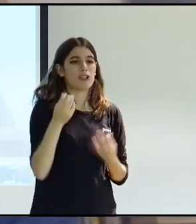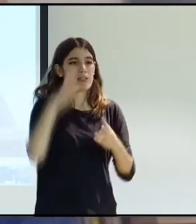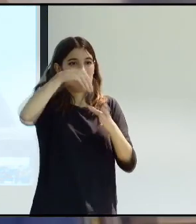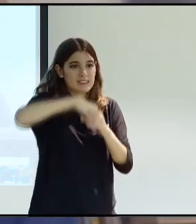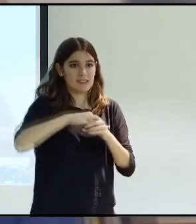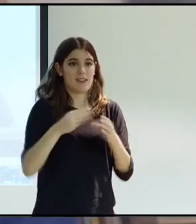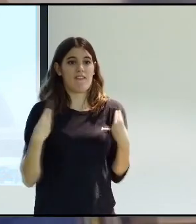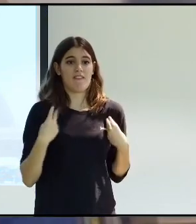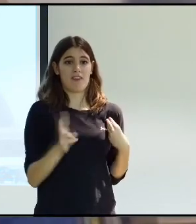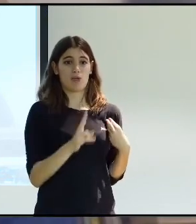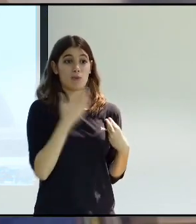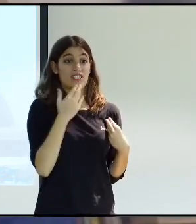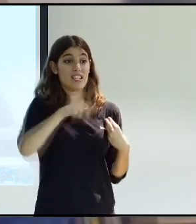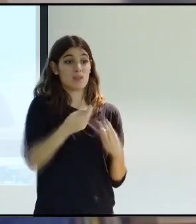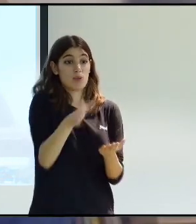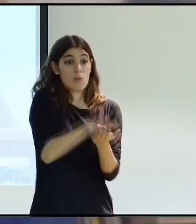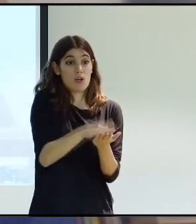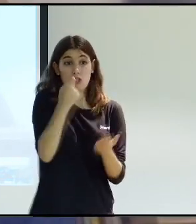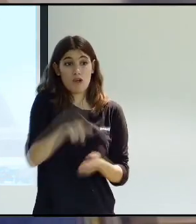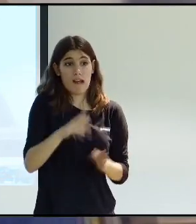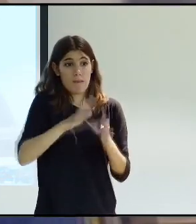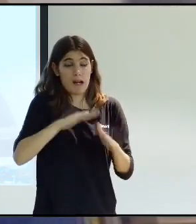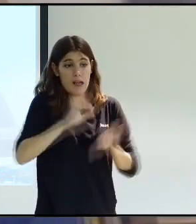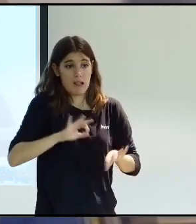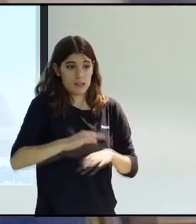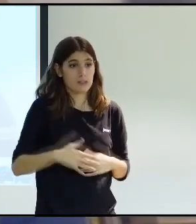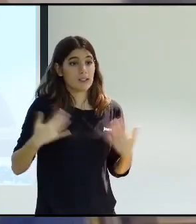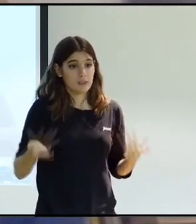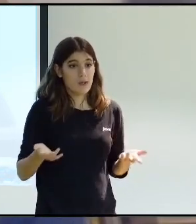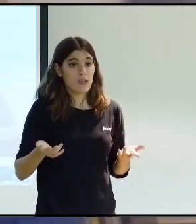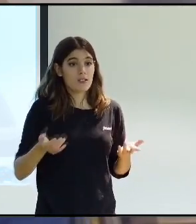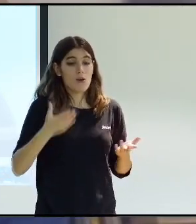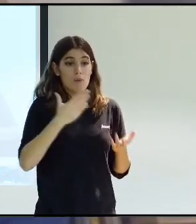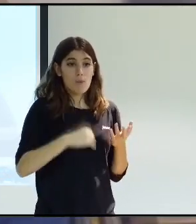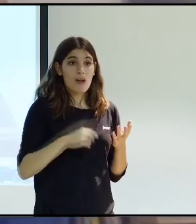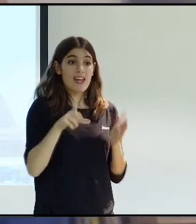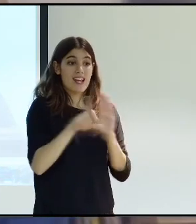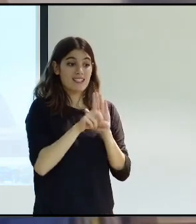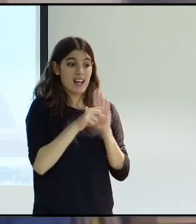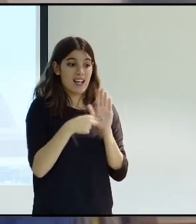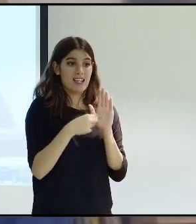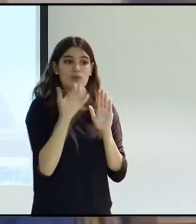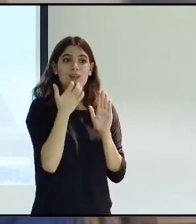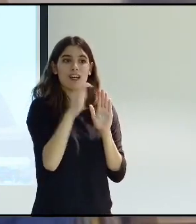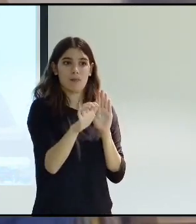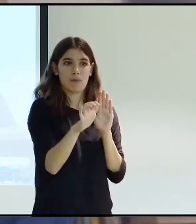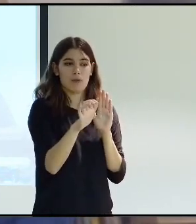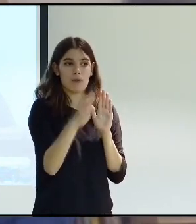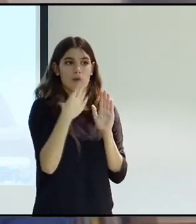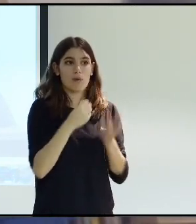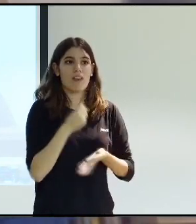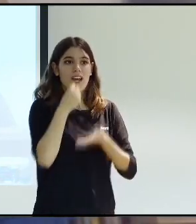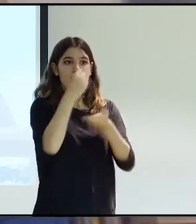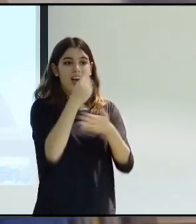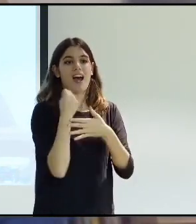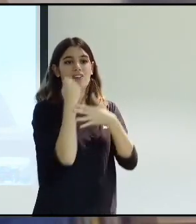we are going to have to look at our rights when we're alive. When we're dead, all of this will be useless. So let's take this law as